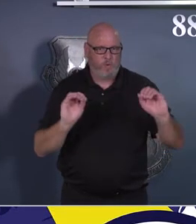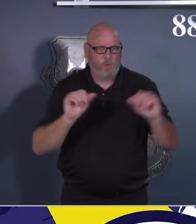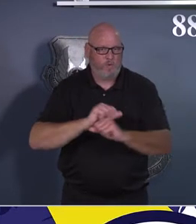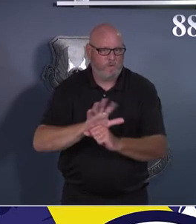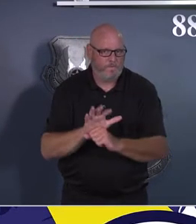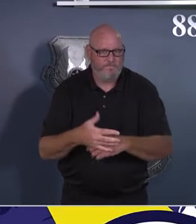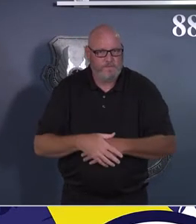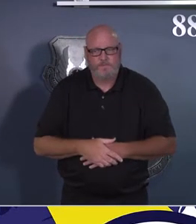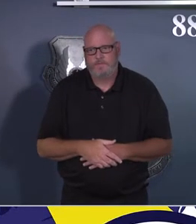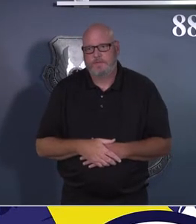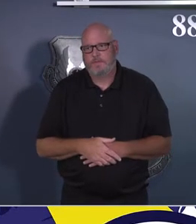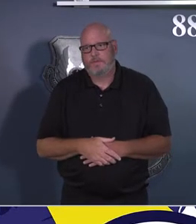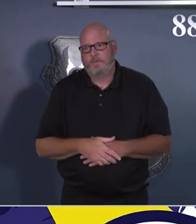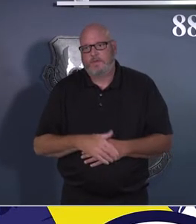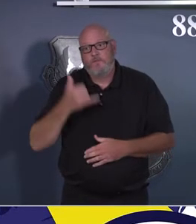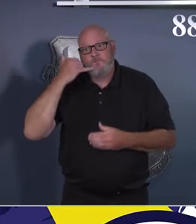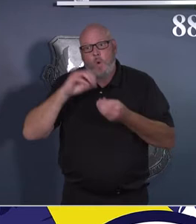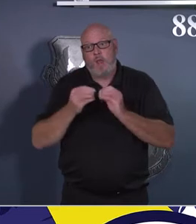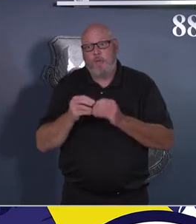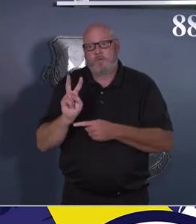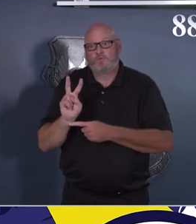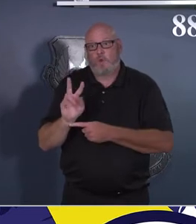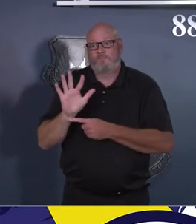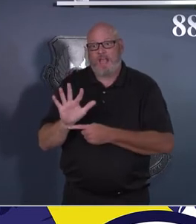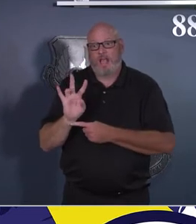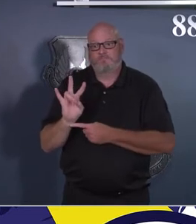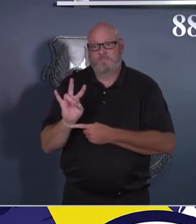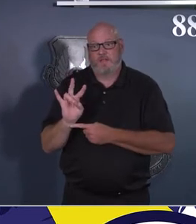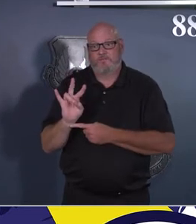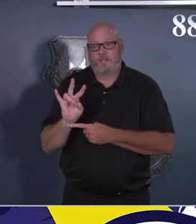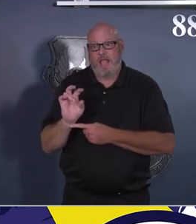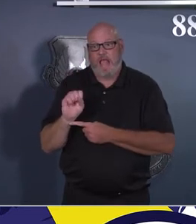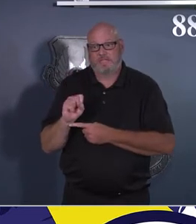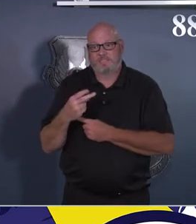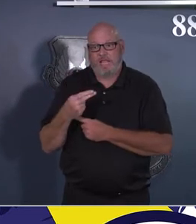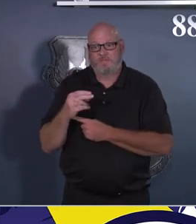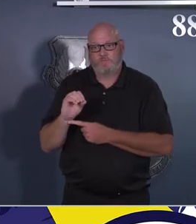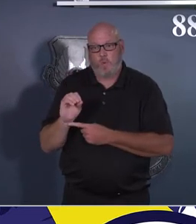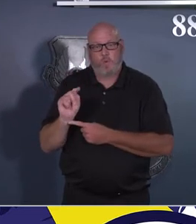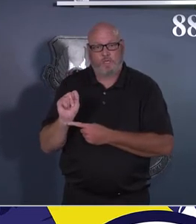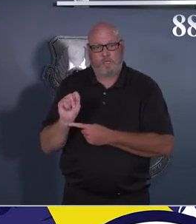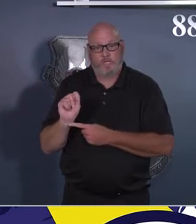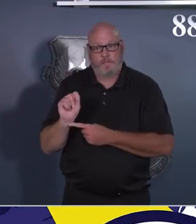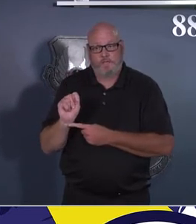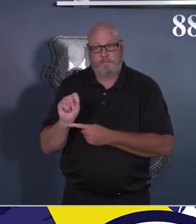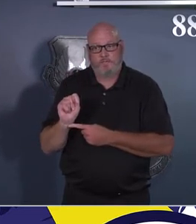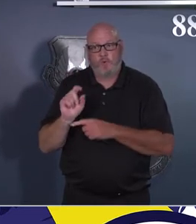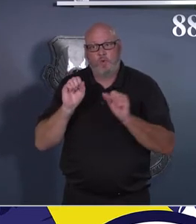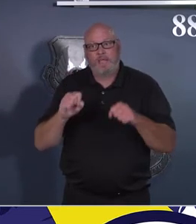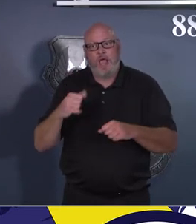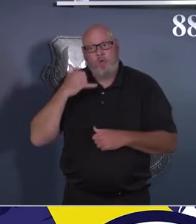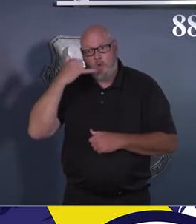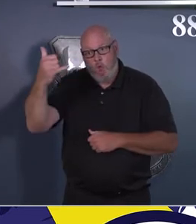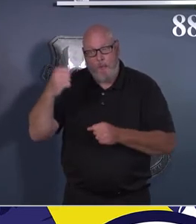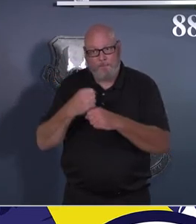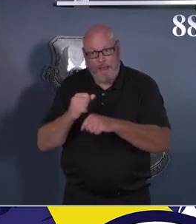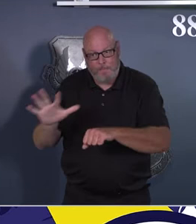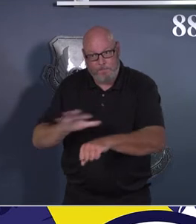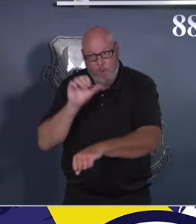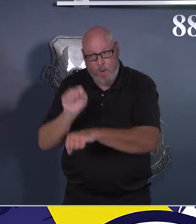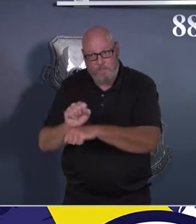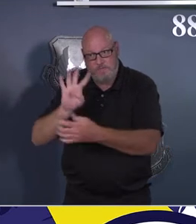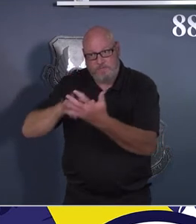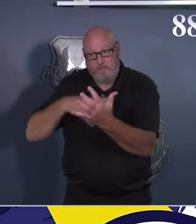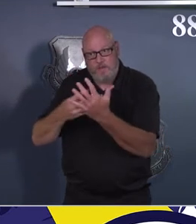select option two. Additionally, if you're not vaccinated, please remain educated and up-to-date on